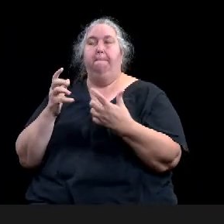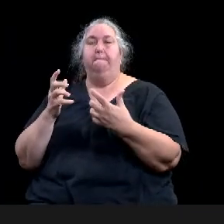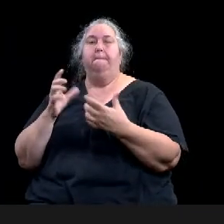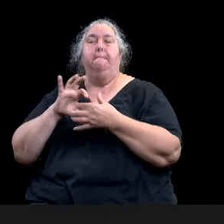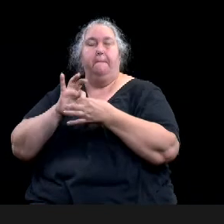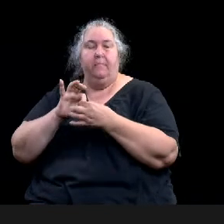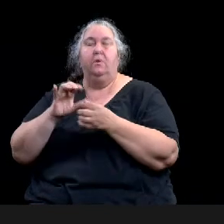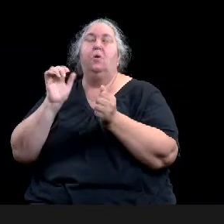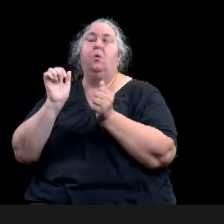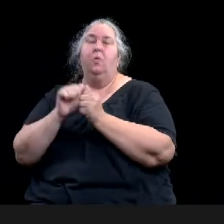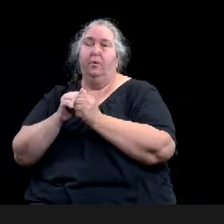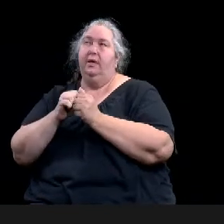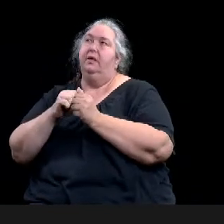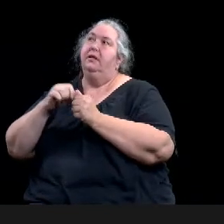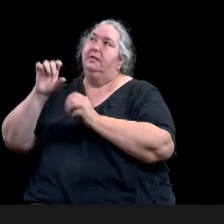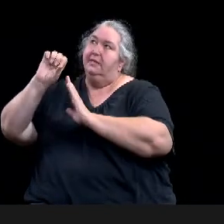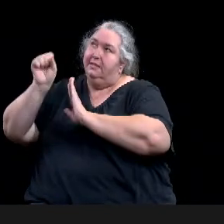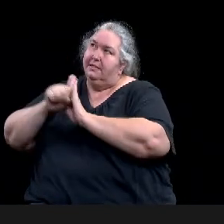Next, please.